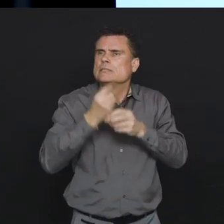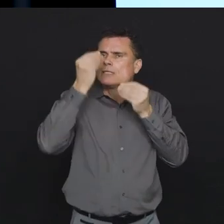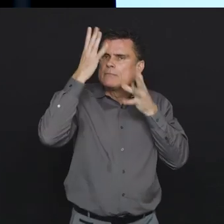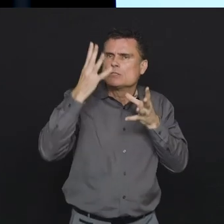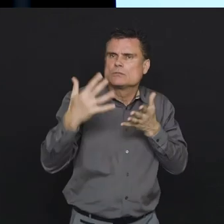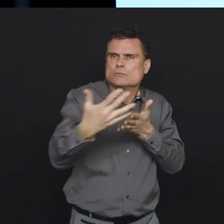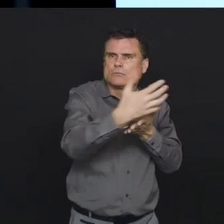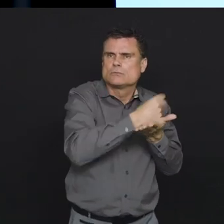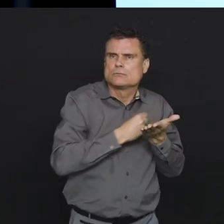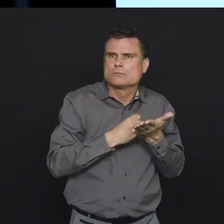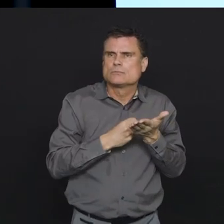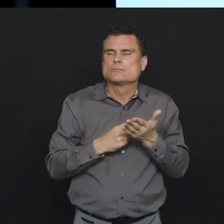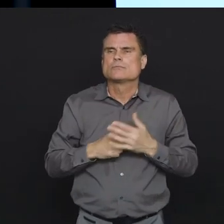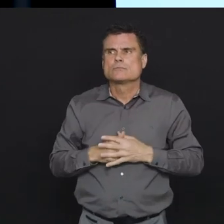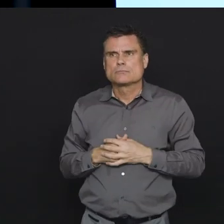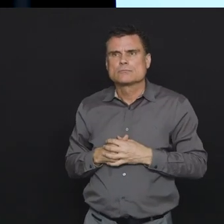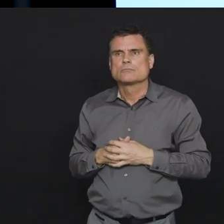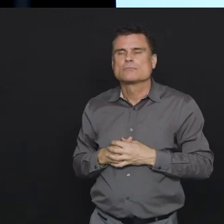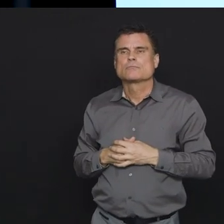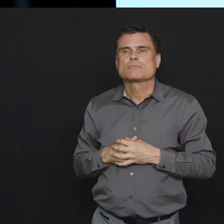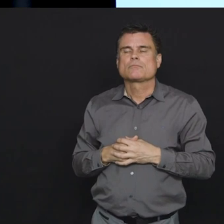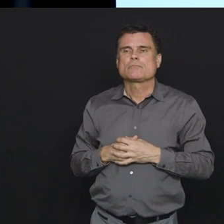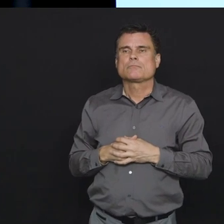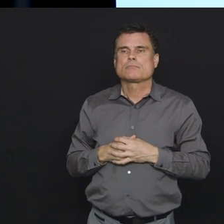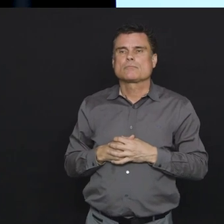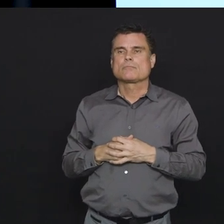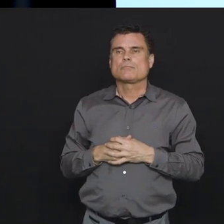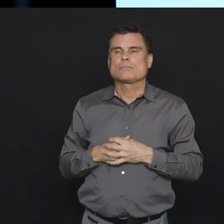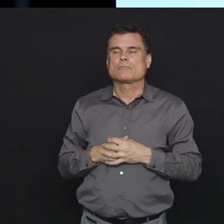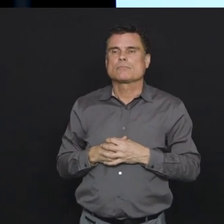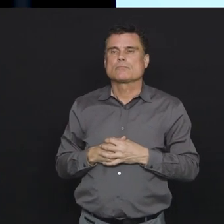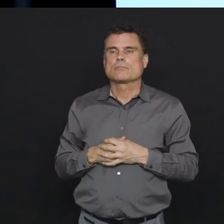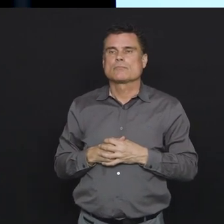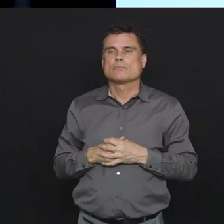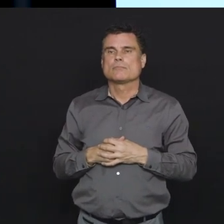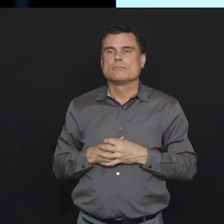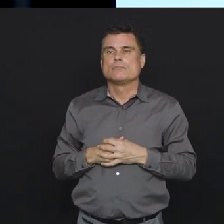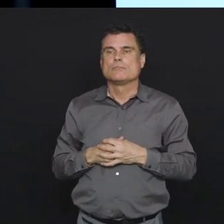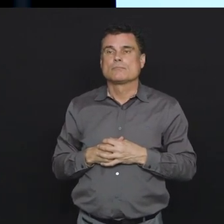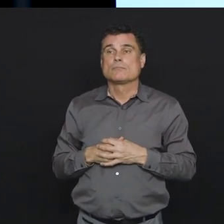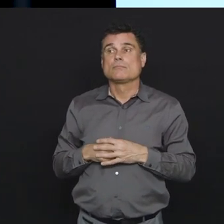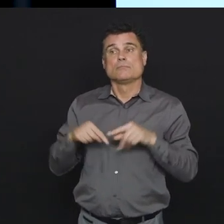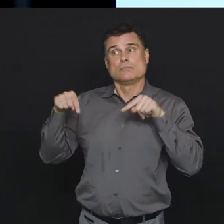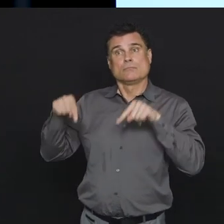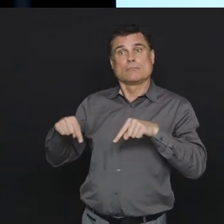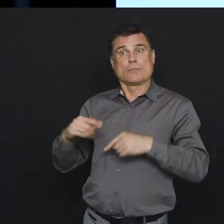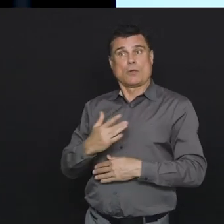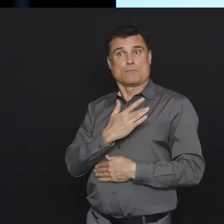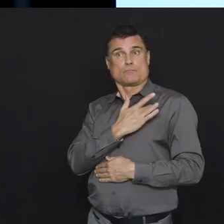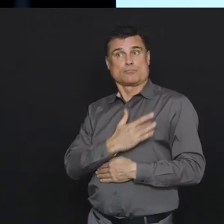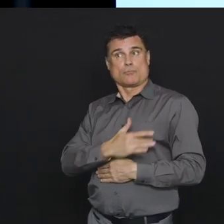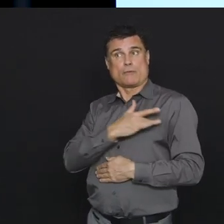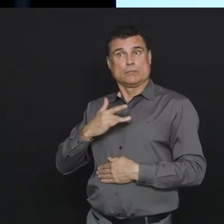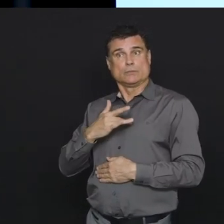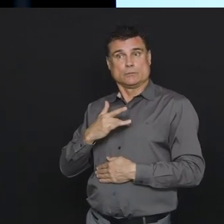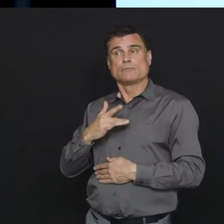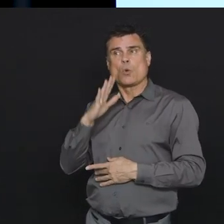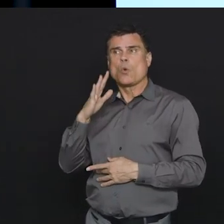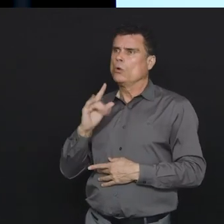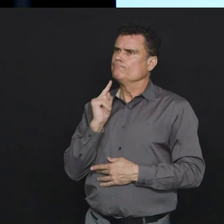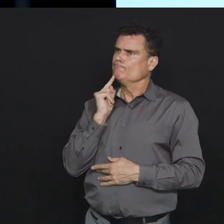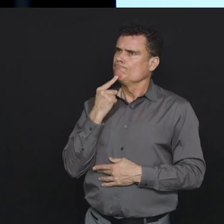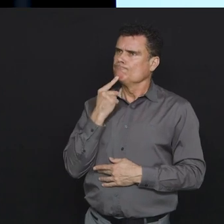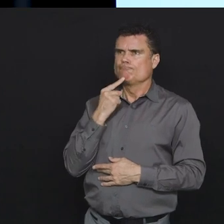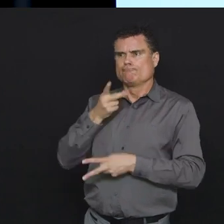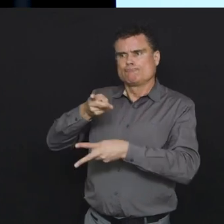Dr. Henry talked about the team mostly at the BCCDC which was involved in the modeling. We're also talking about a provincial critical care